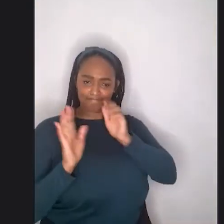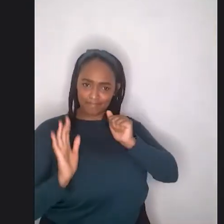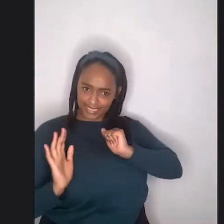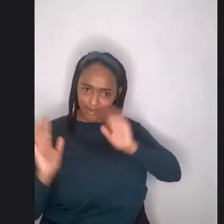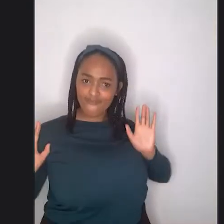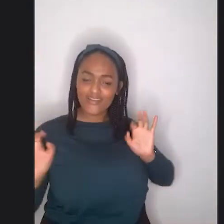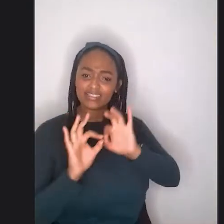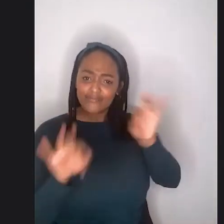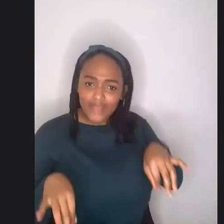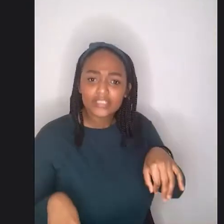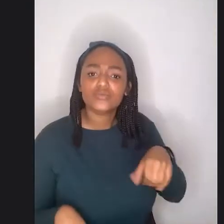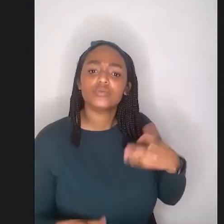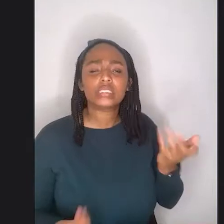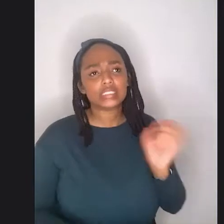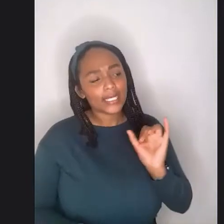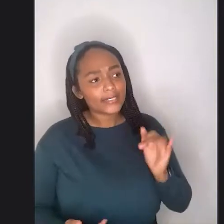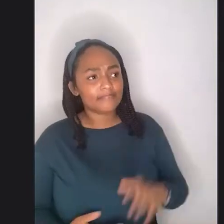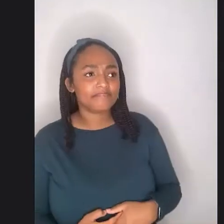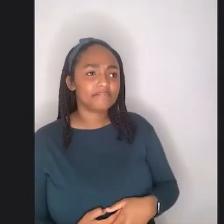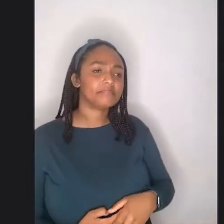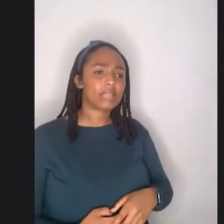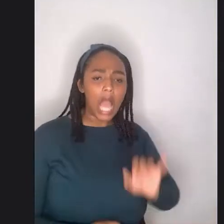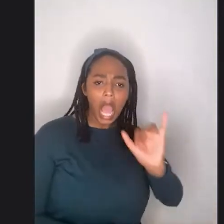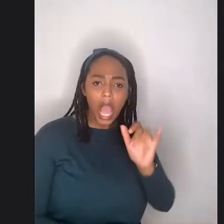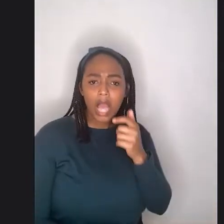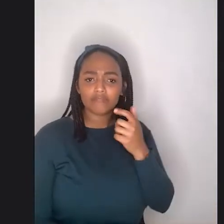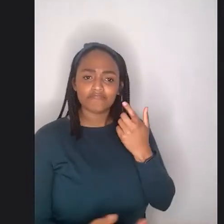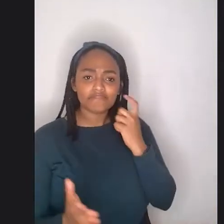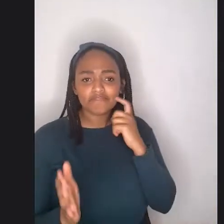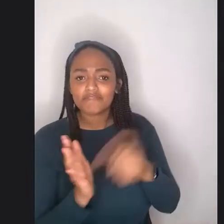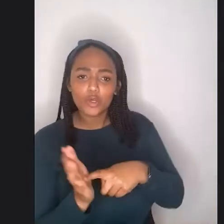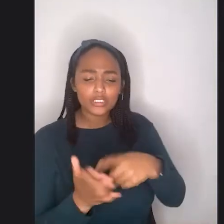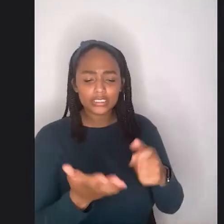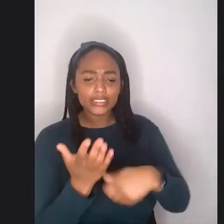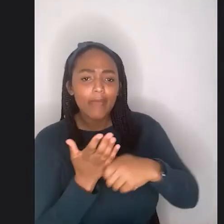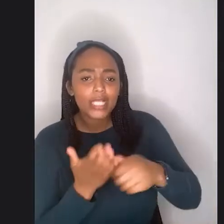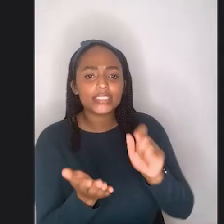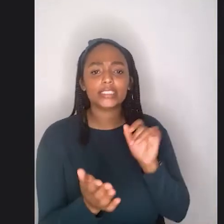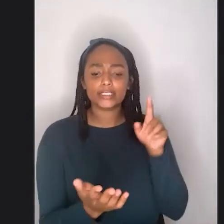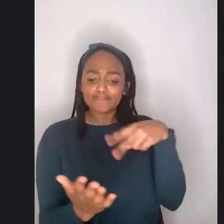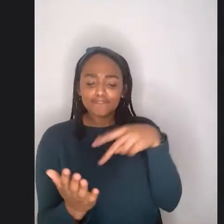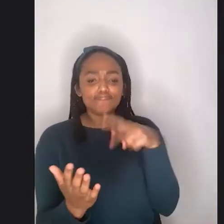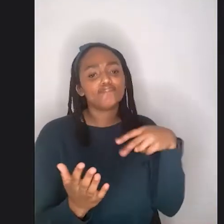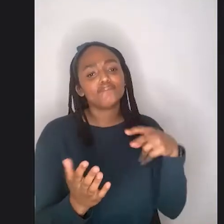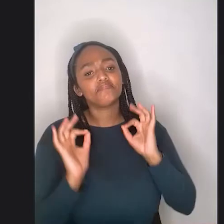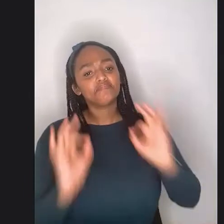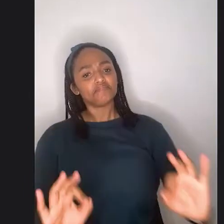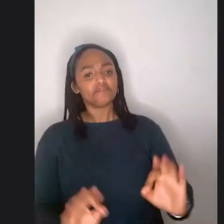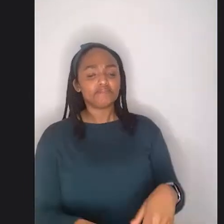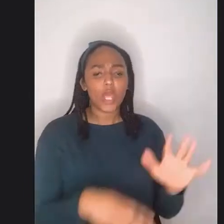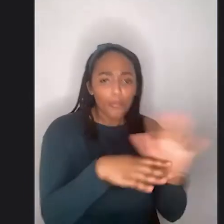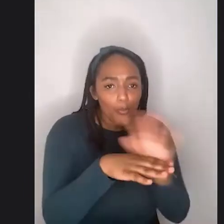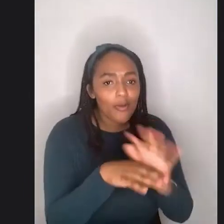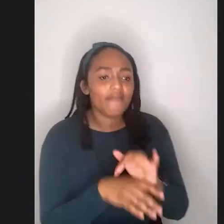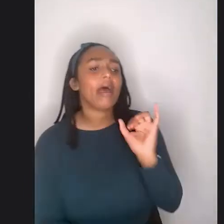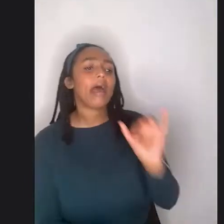something that I, you know, saw in magazines and I watched movies and I was like, okay, this is really cool. I wish I could wear